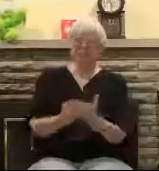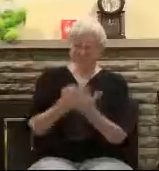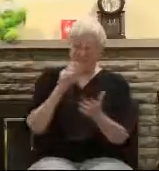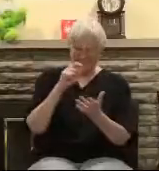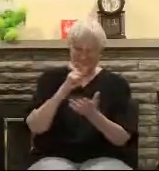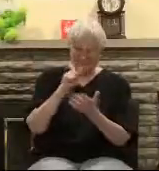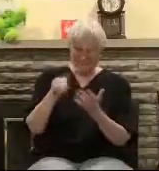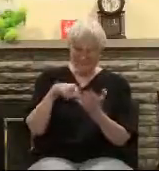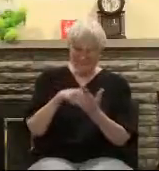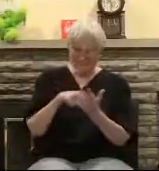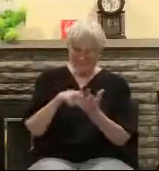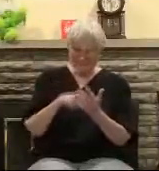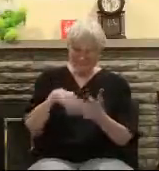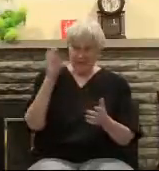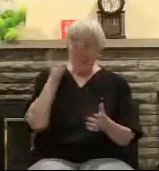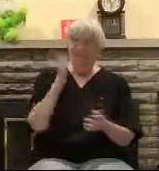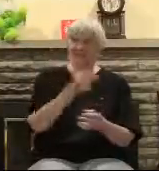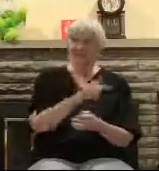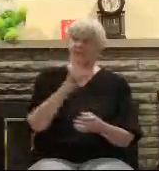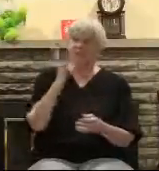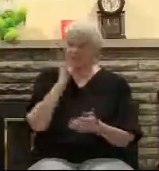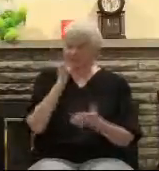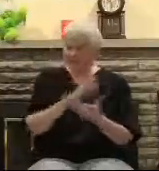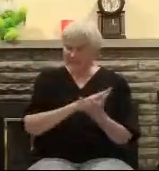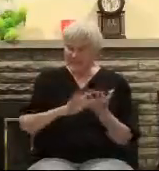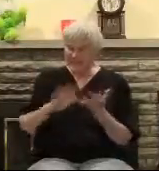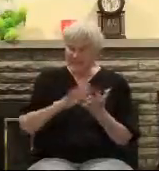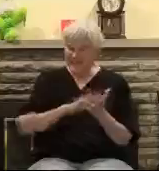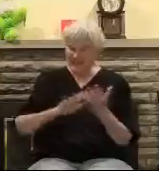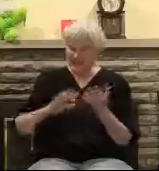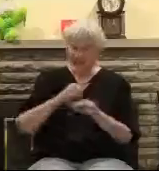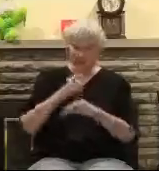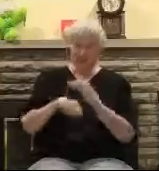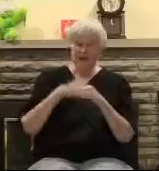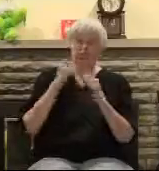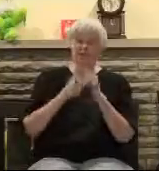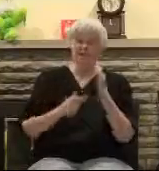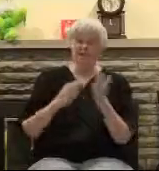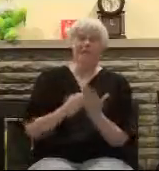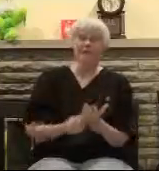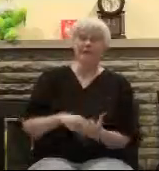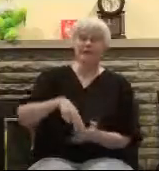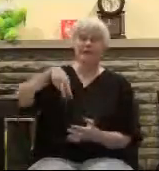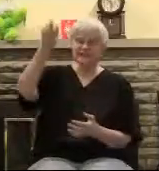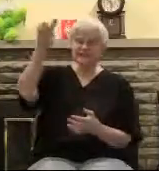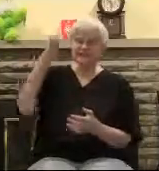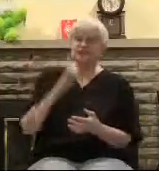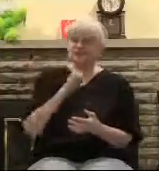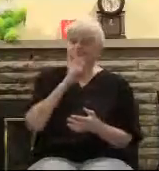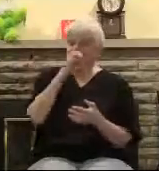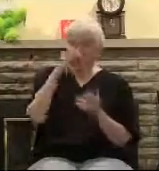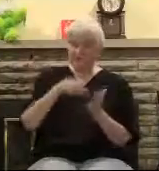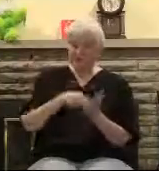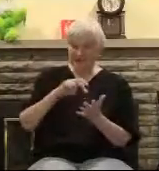final implications we're going to look at as we go through these texts. The bottom line is this is an historic